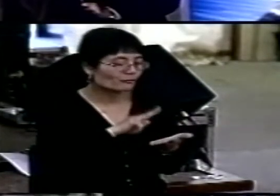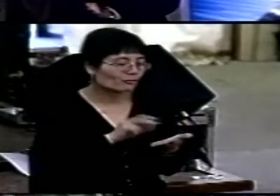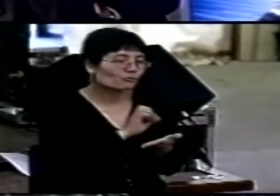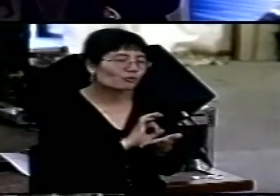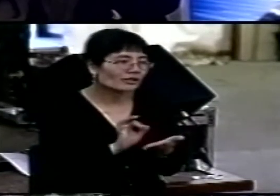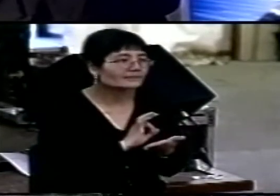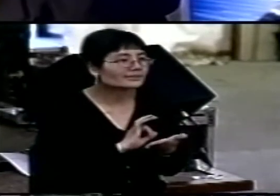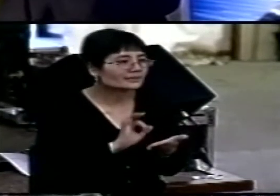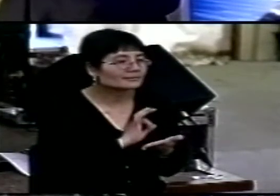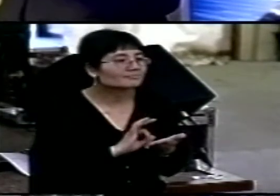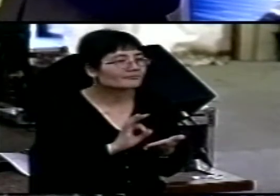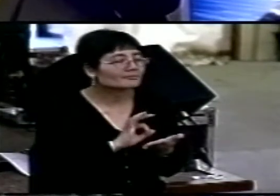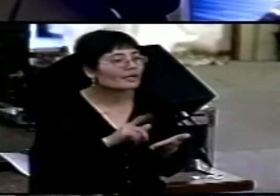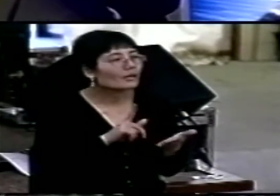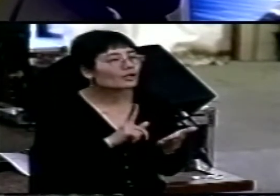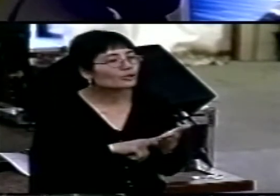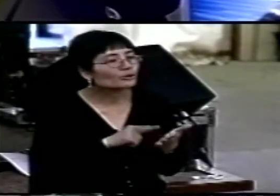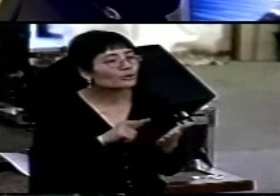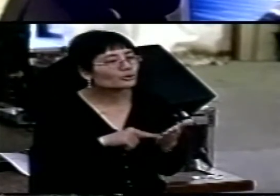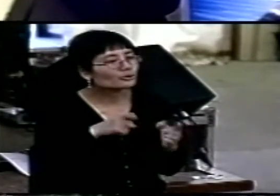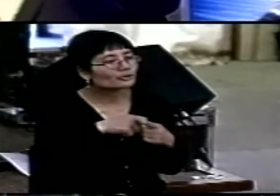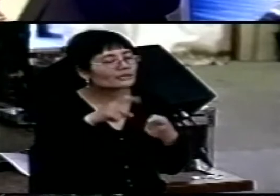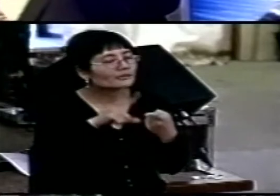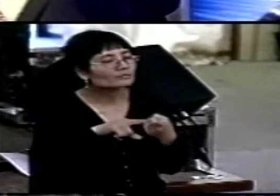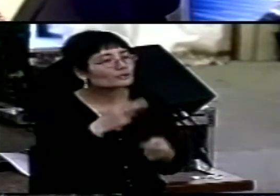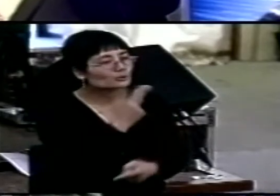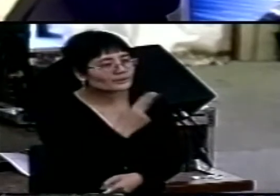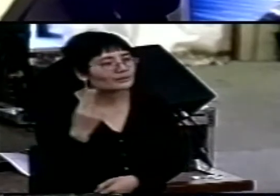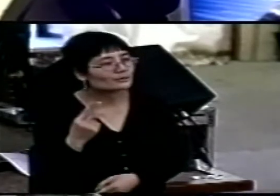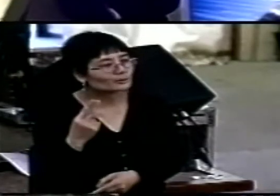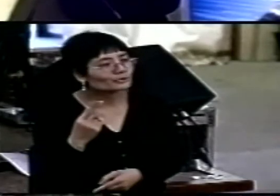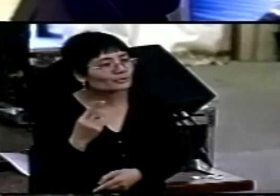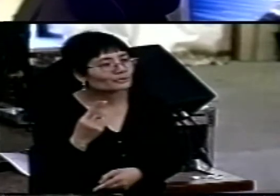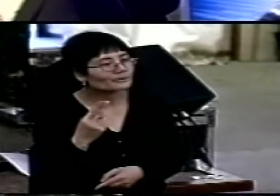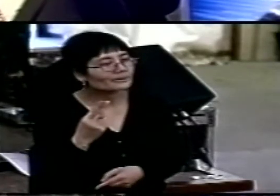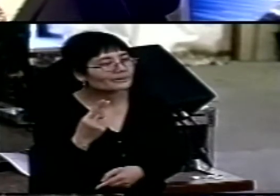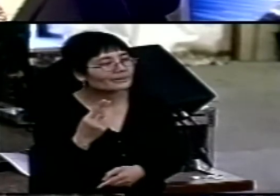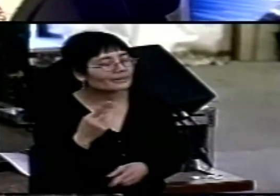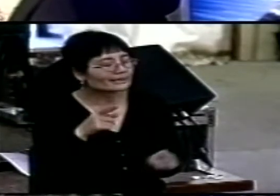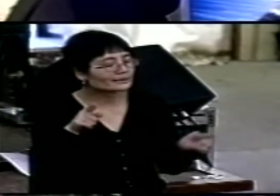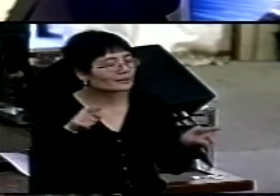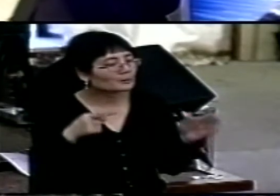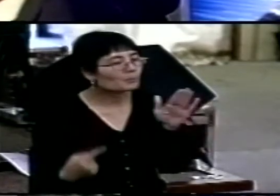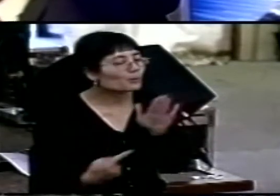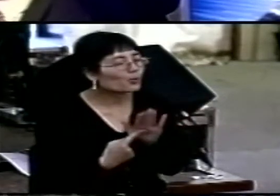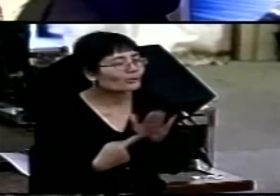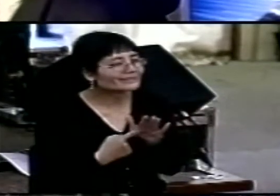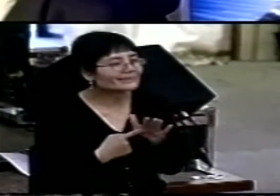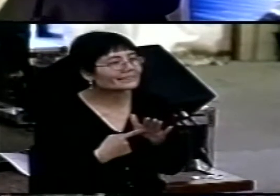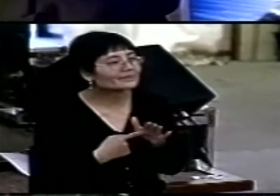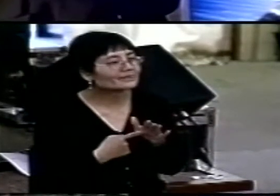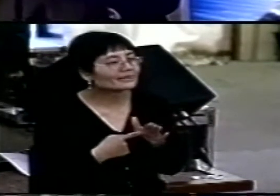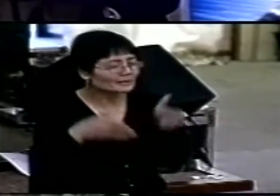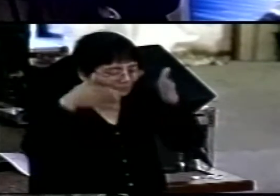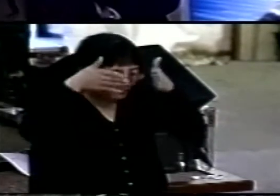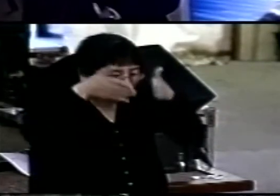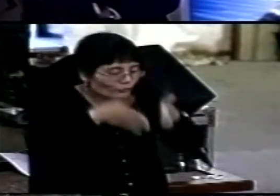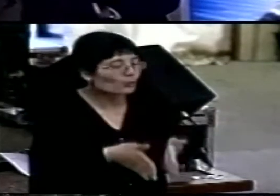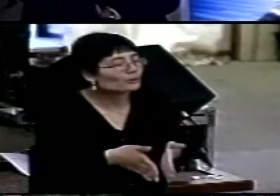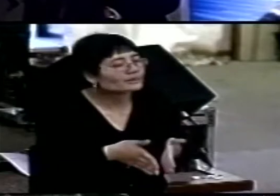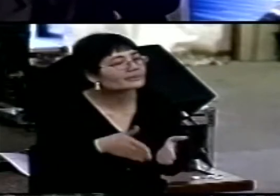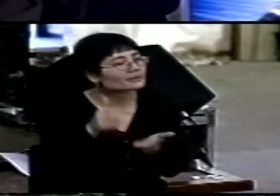14, Luke 22. There is a poignancy, there is an urgency, there is an intensity, there is a